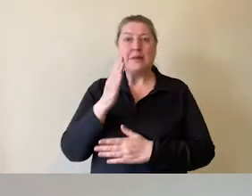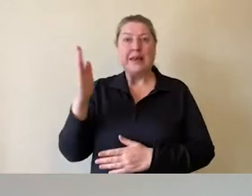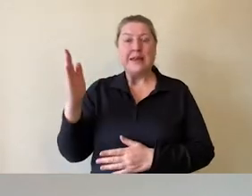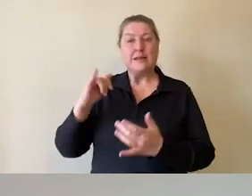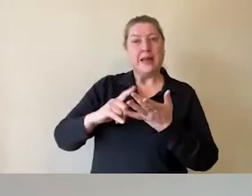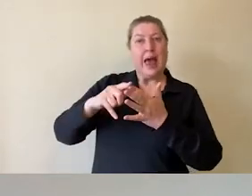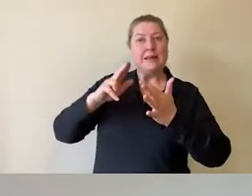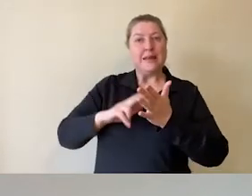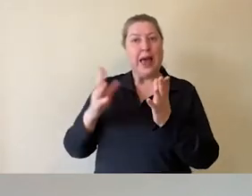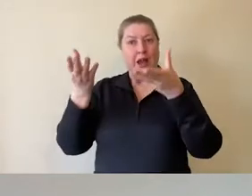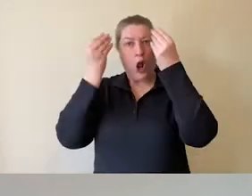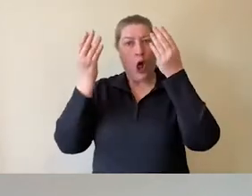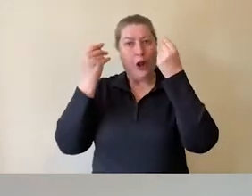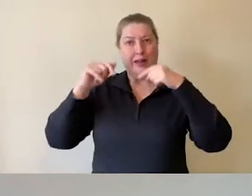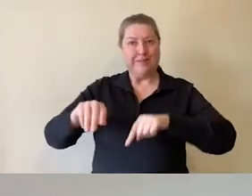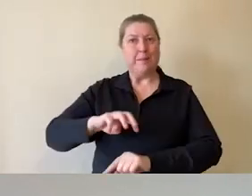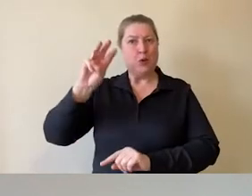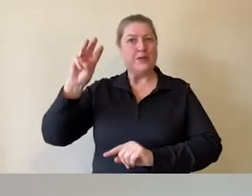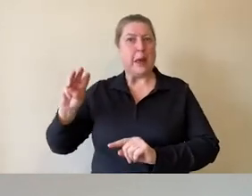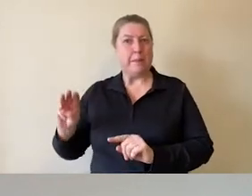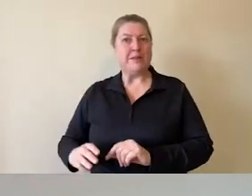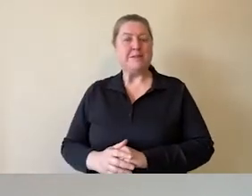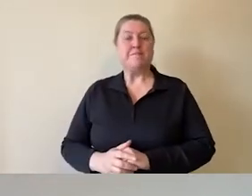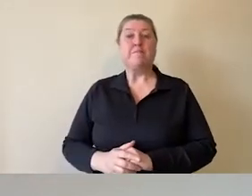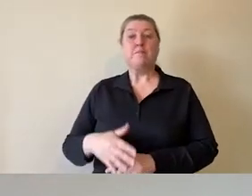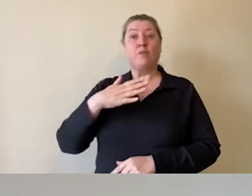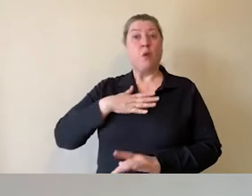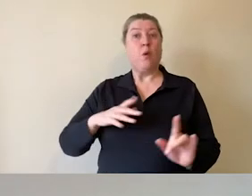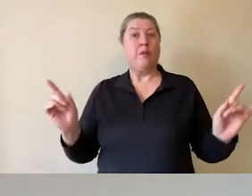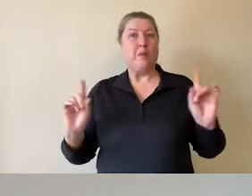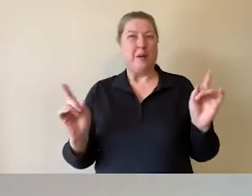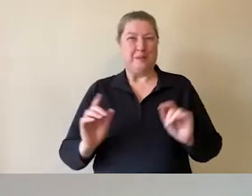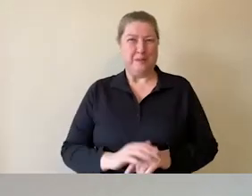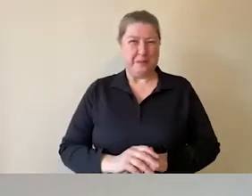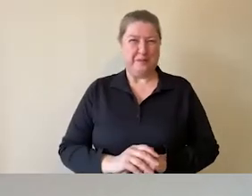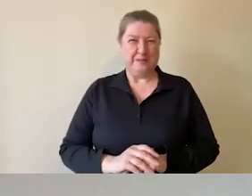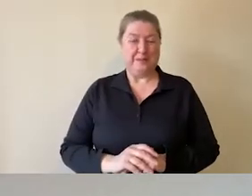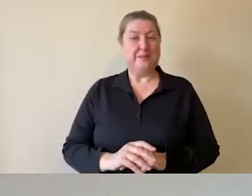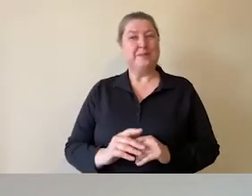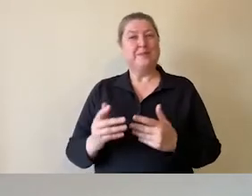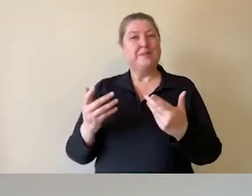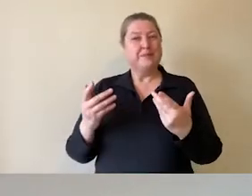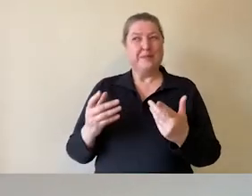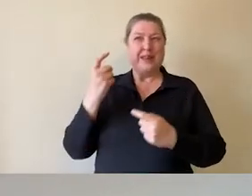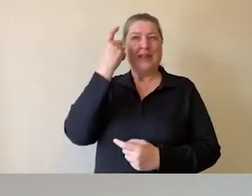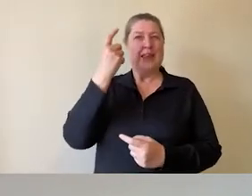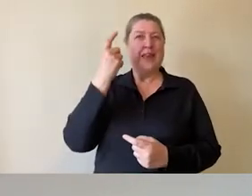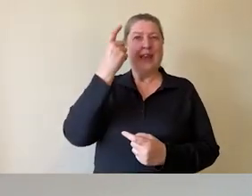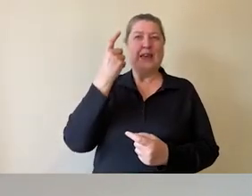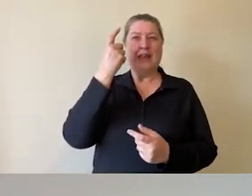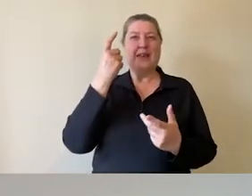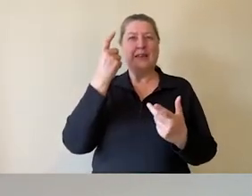in museums. What I'd like to do during our time together today is to have a think about